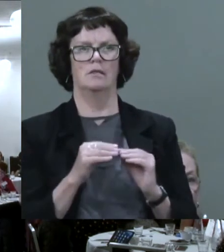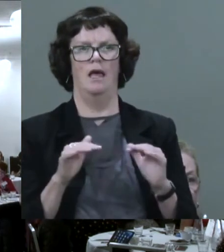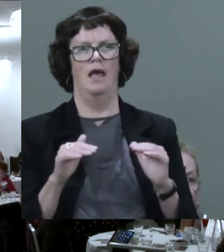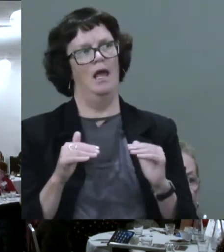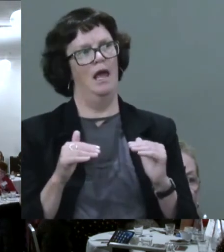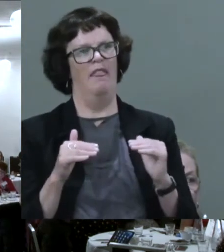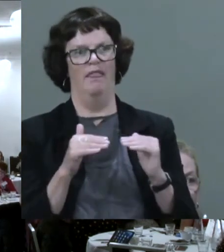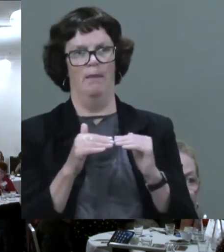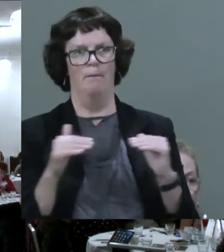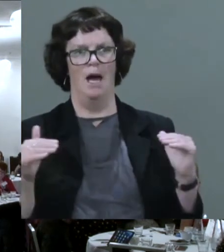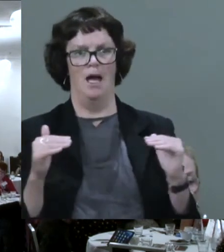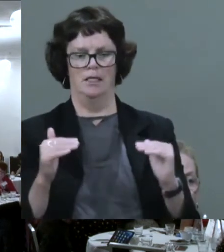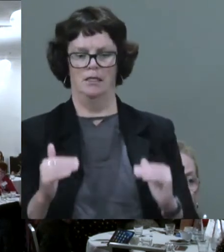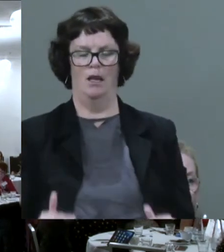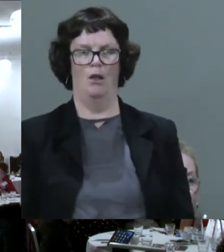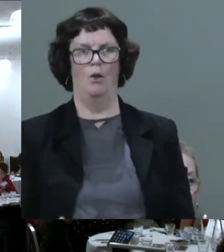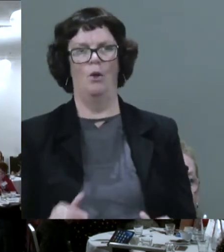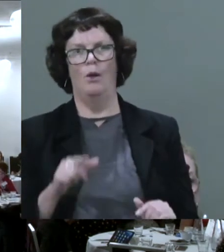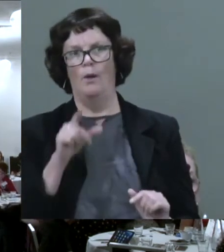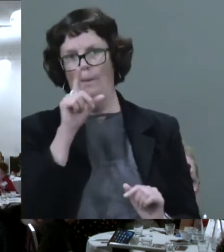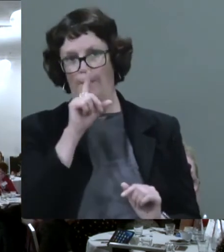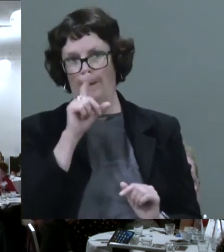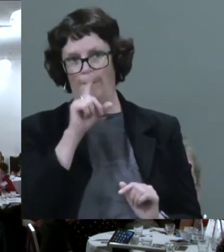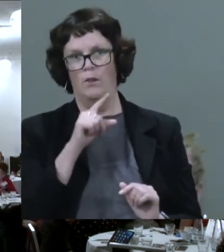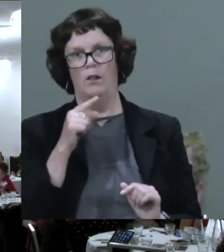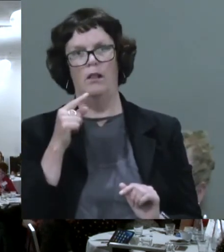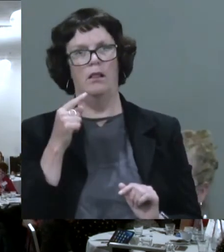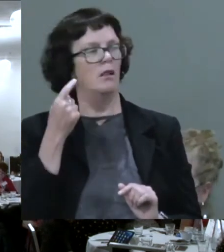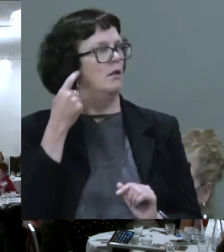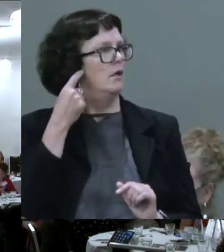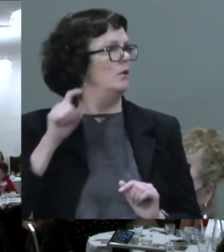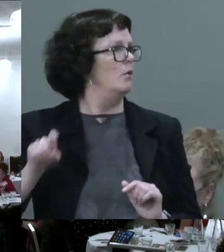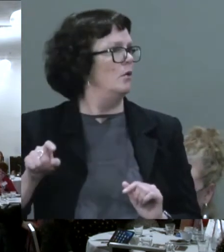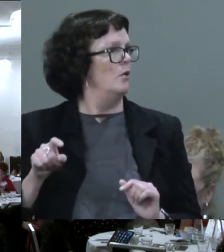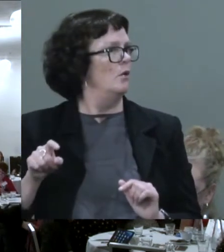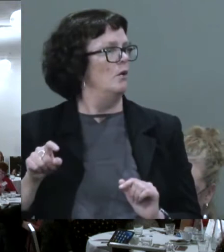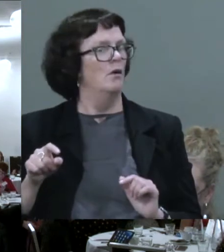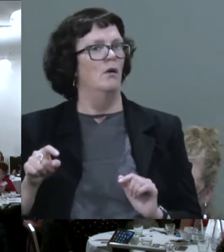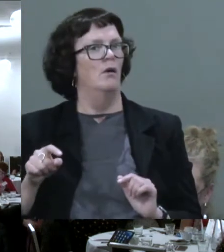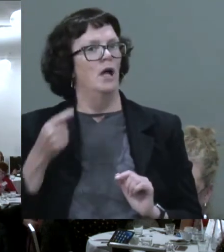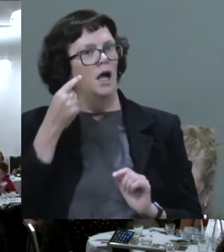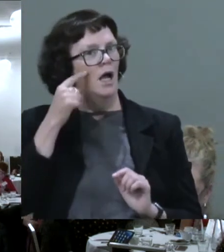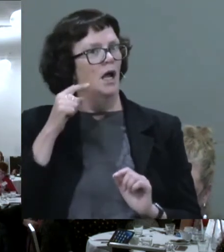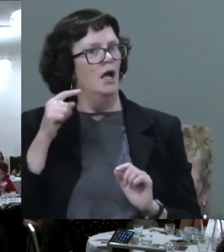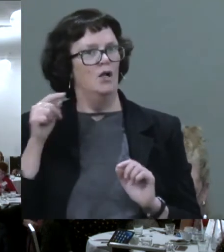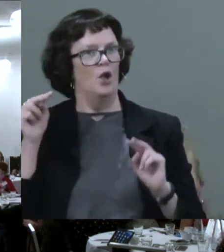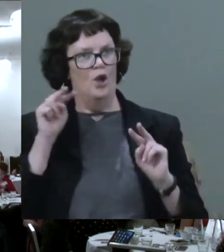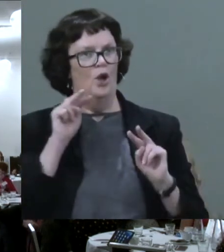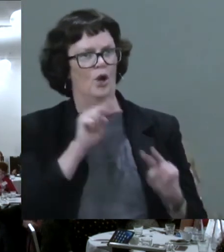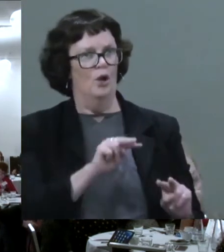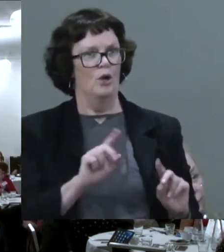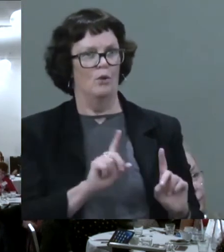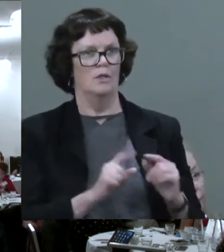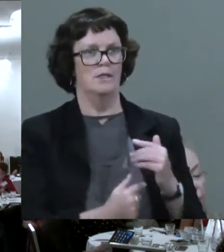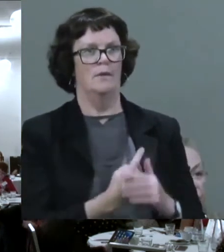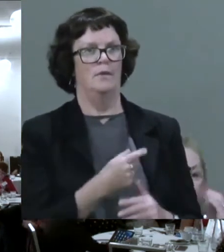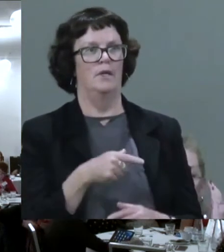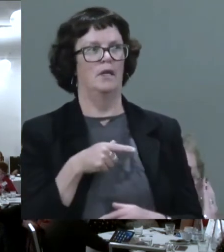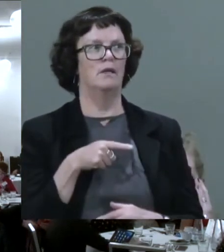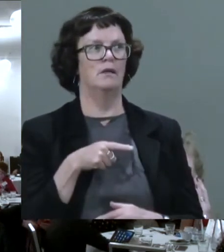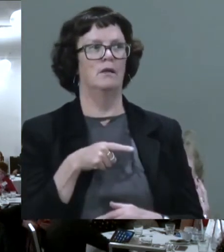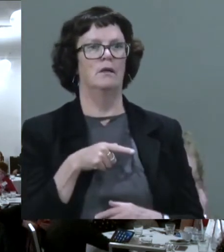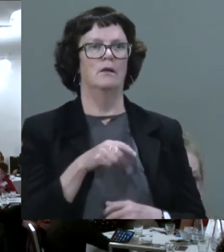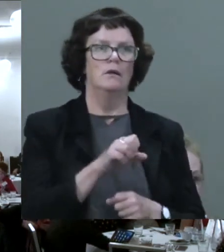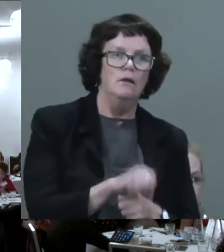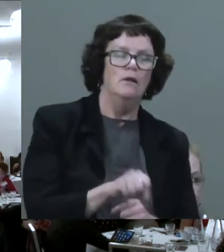and people look the other way, well, then that's when all of those things occur. And so